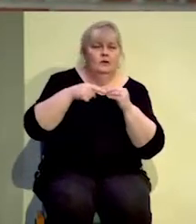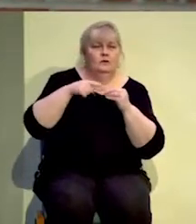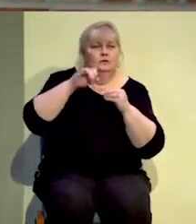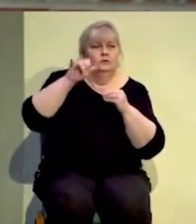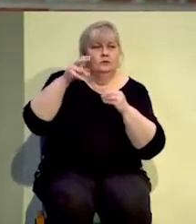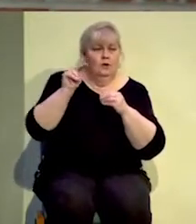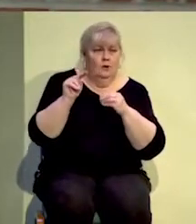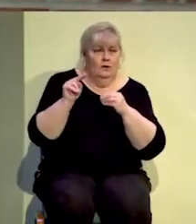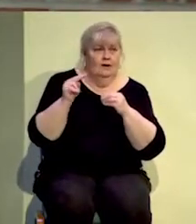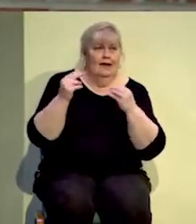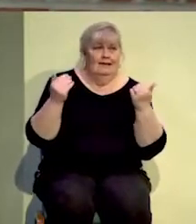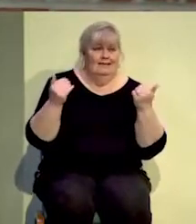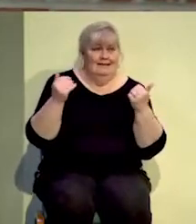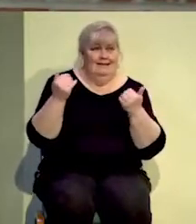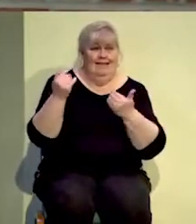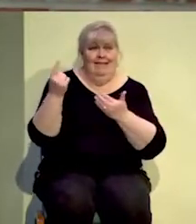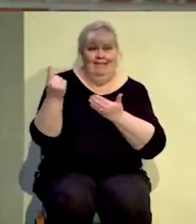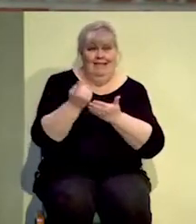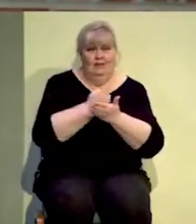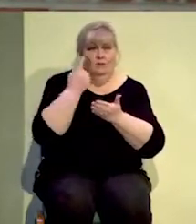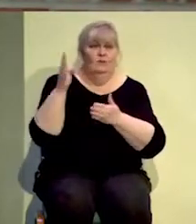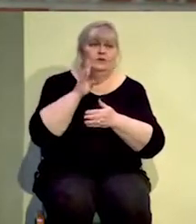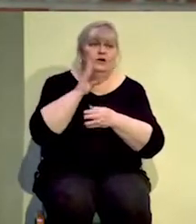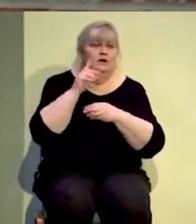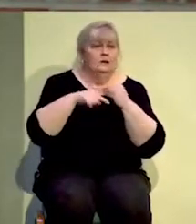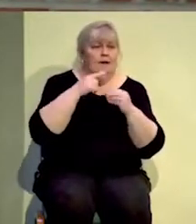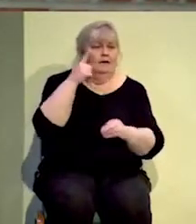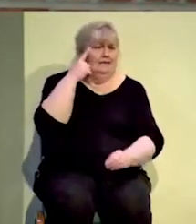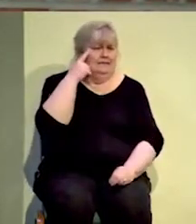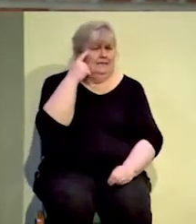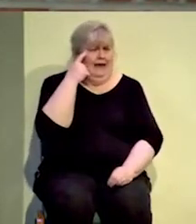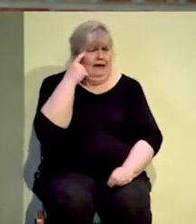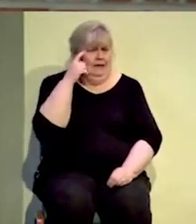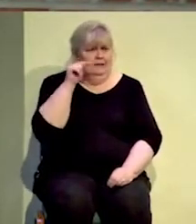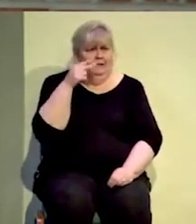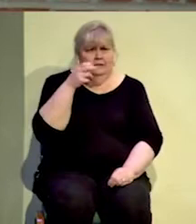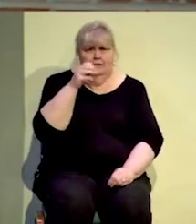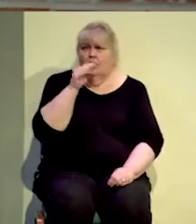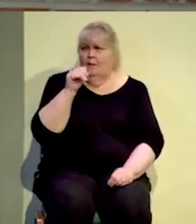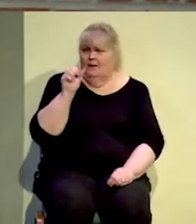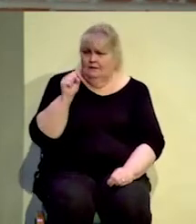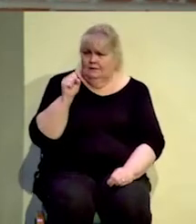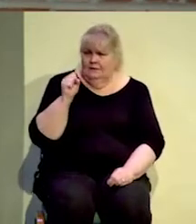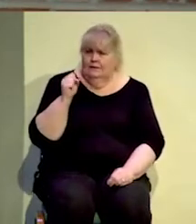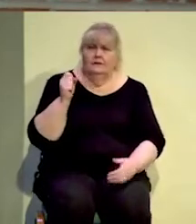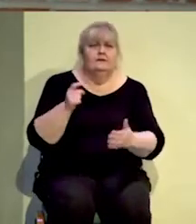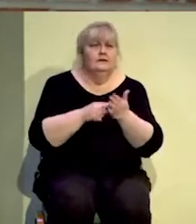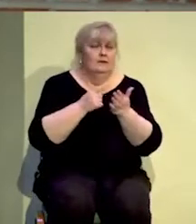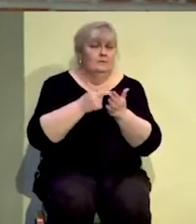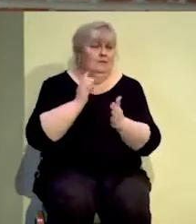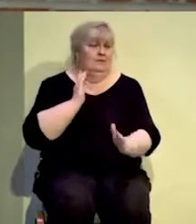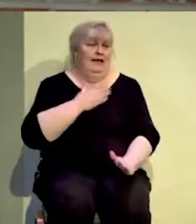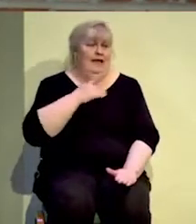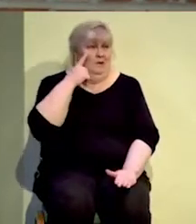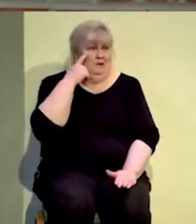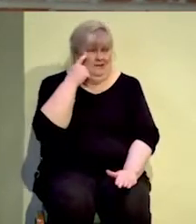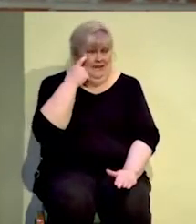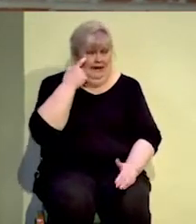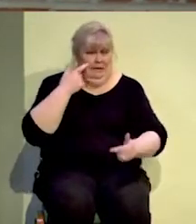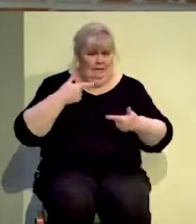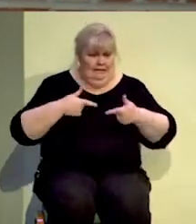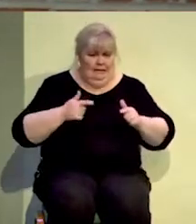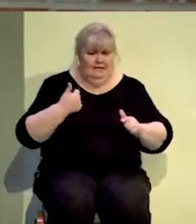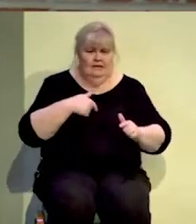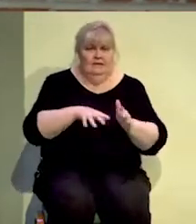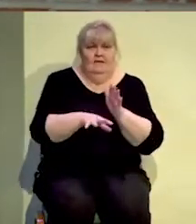we landed the plane on Doubting Thomas, on how sometimes in our doubt it allows us to really discover the truths